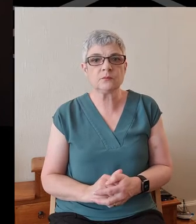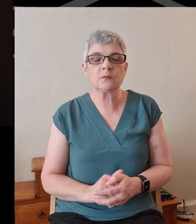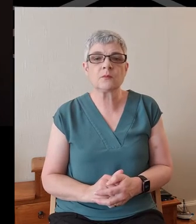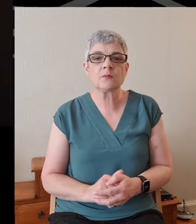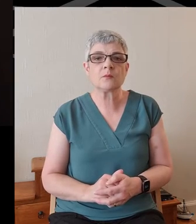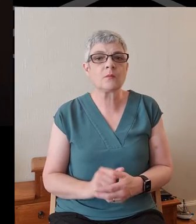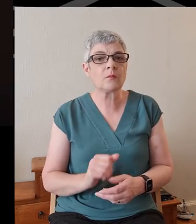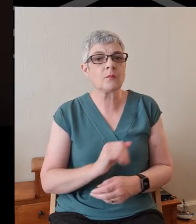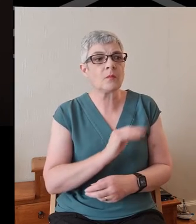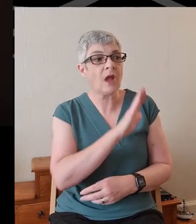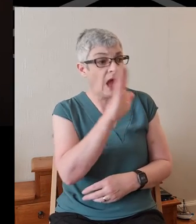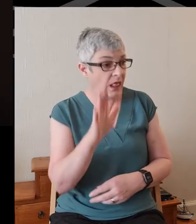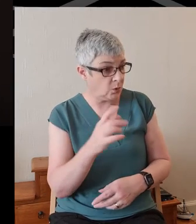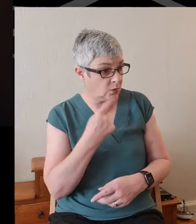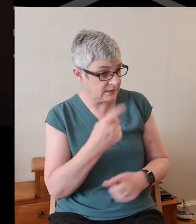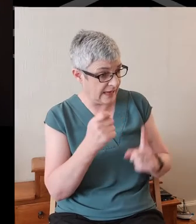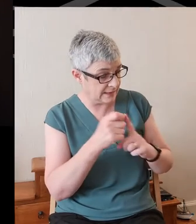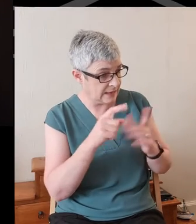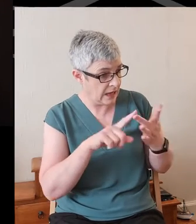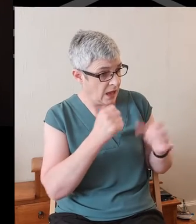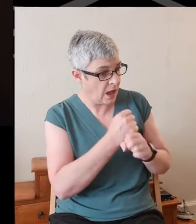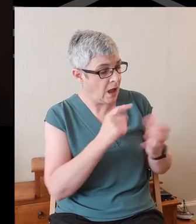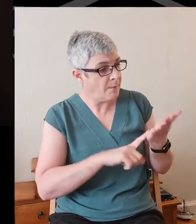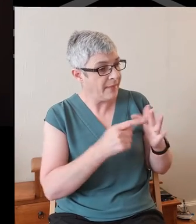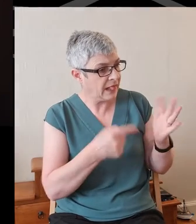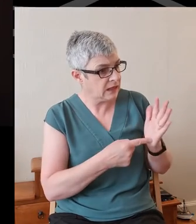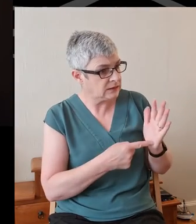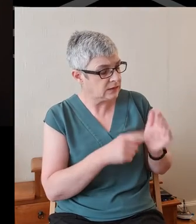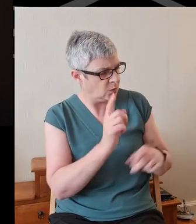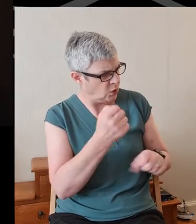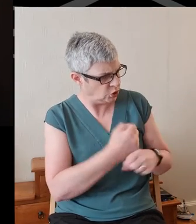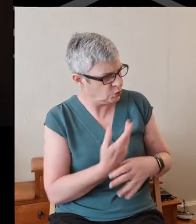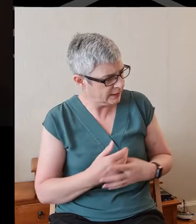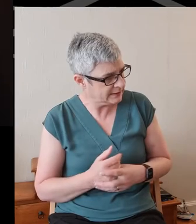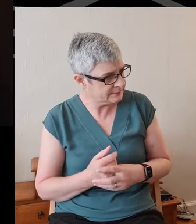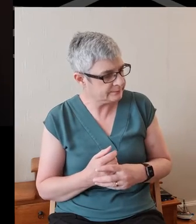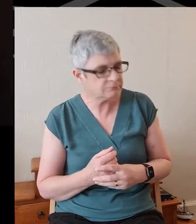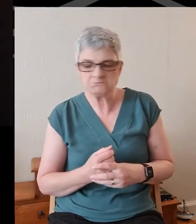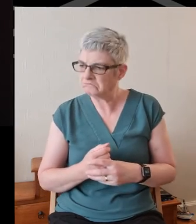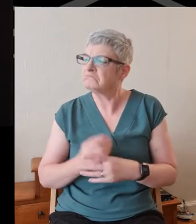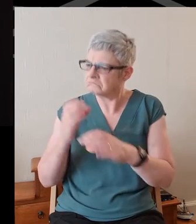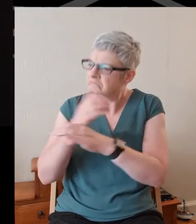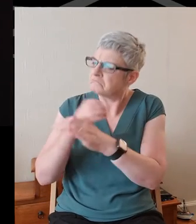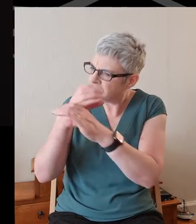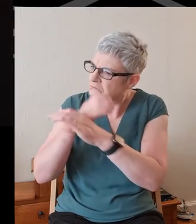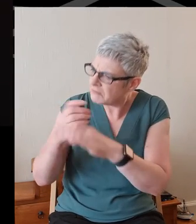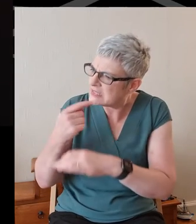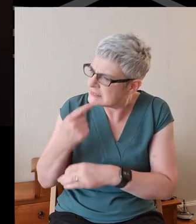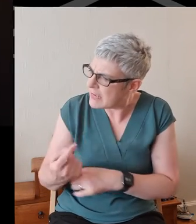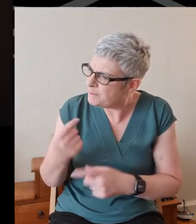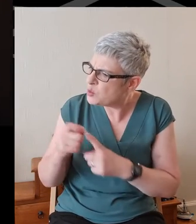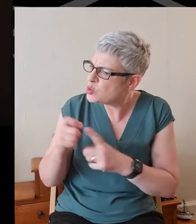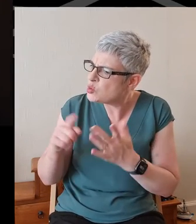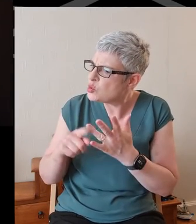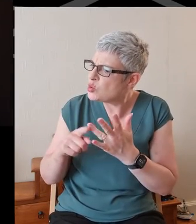Hello, said Piglet. What are you doing? Hunting, said Pooh.